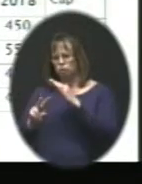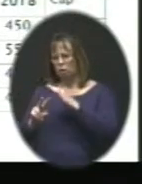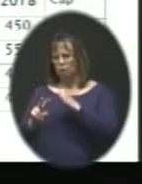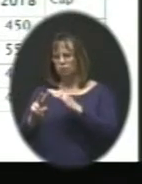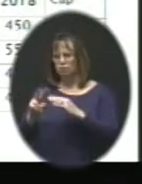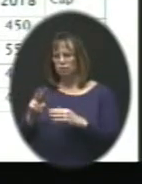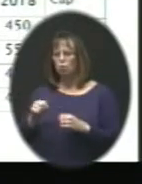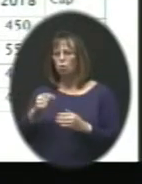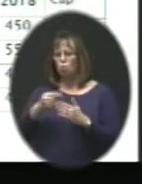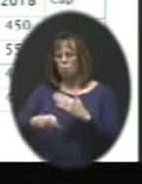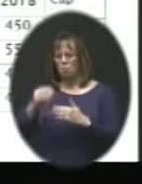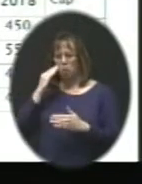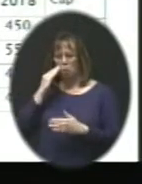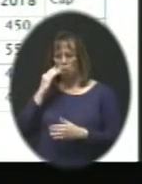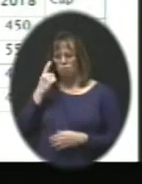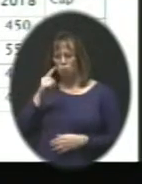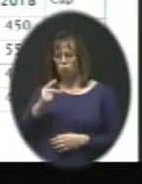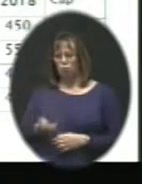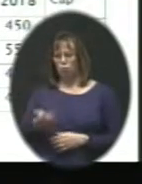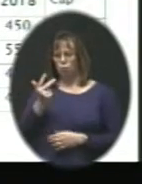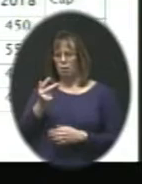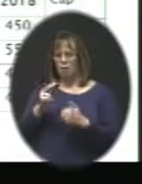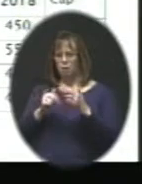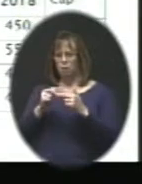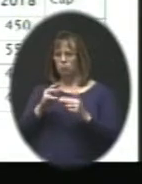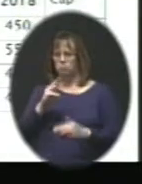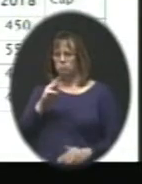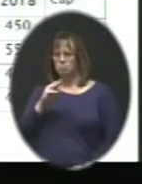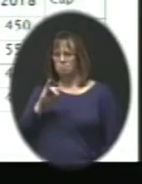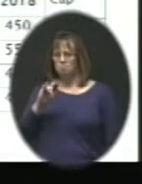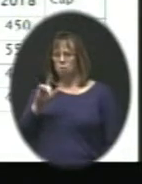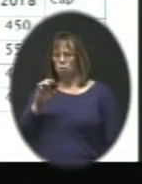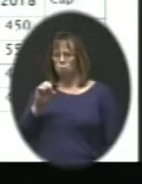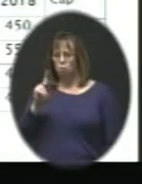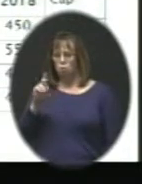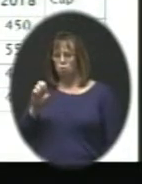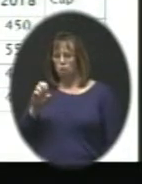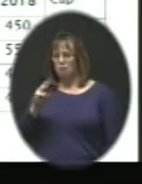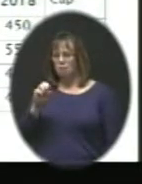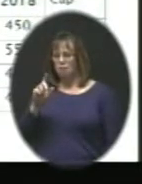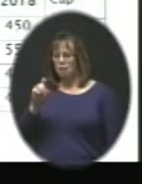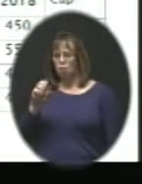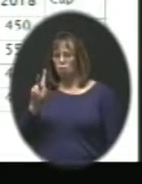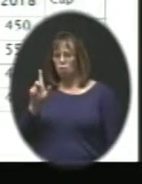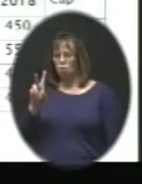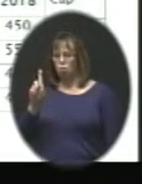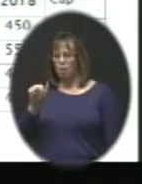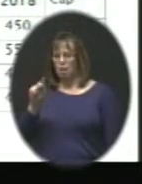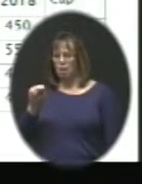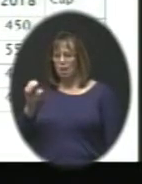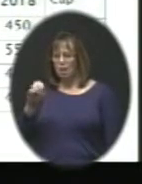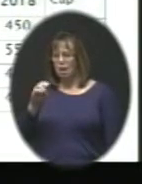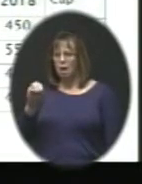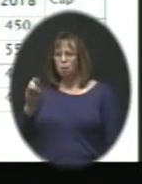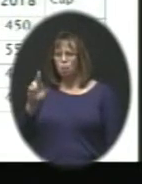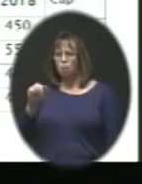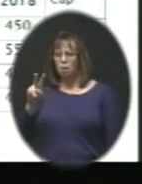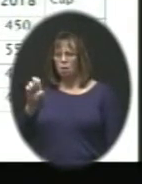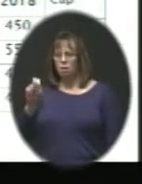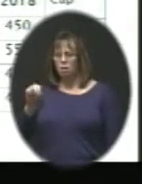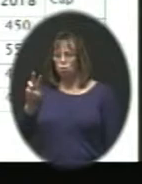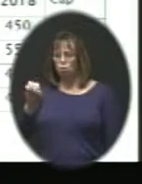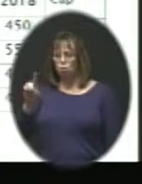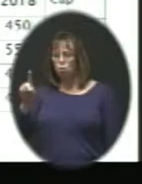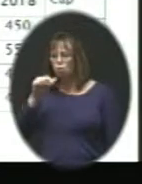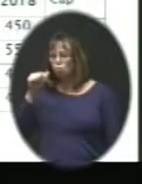What we know for at least three of these buildings, Millbrook, Meadow Lane, and Ravenwood, it is likely they're not going to continue